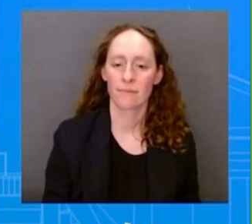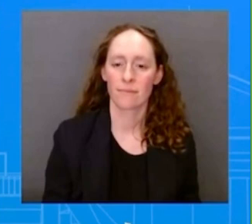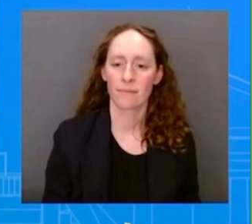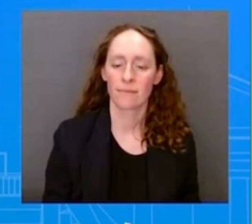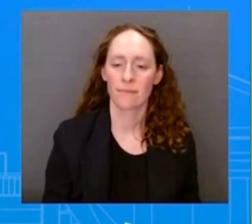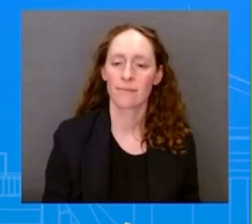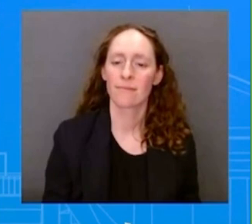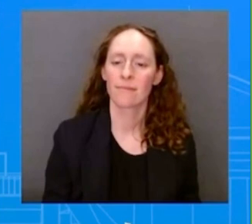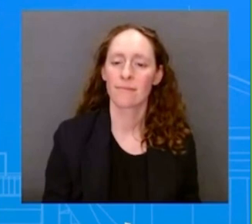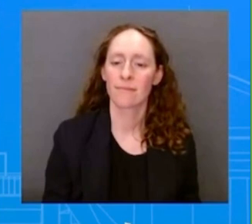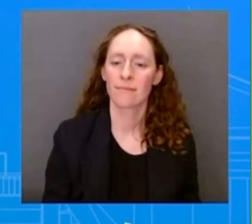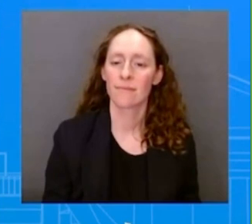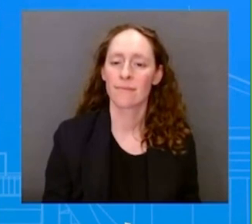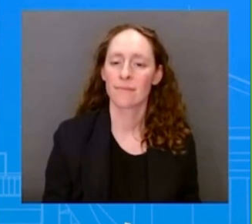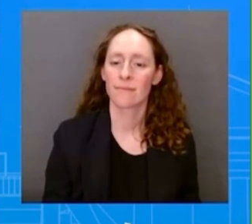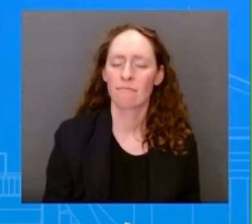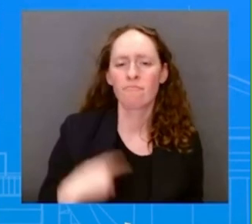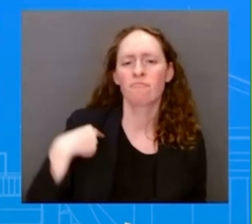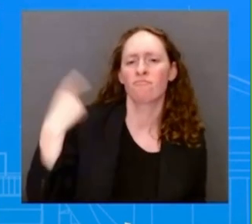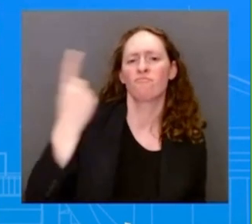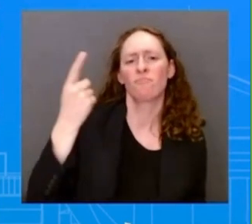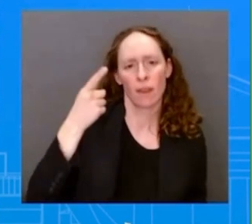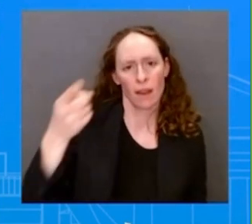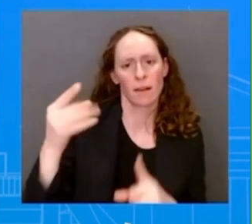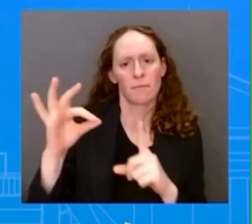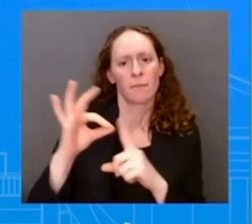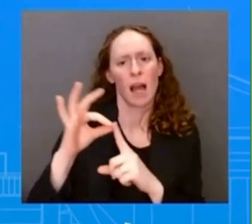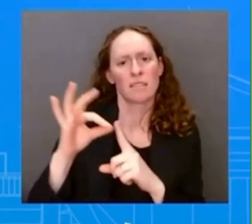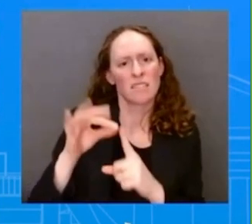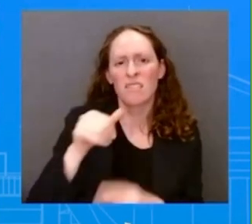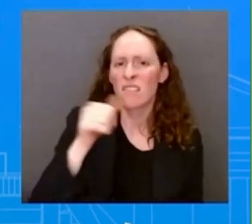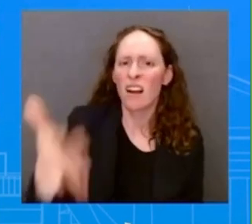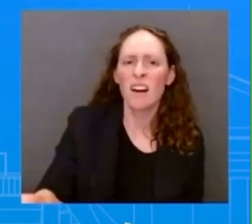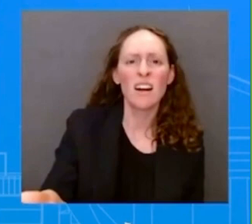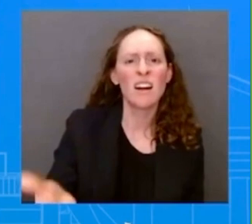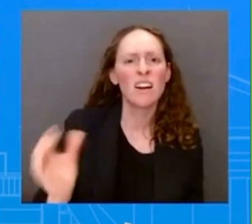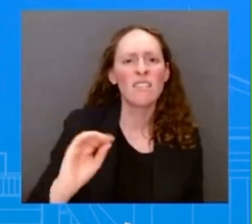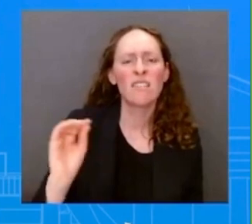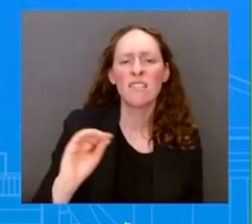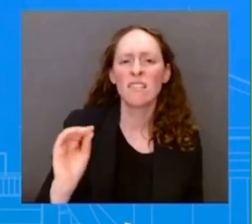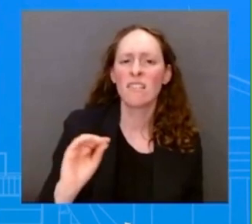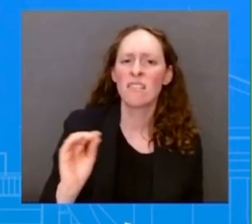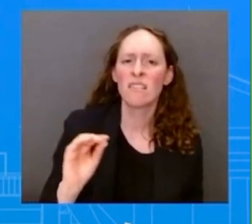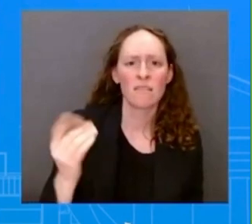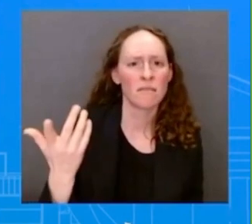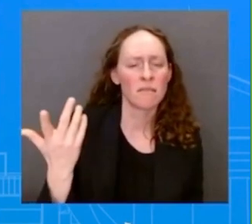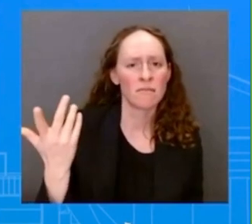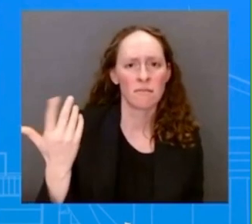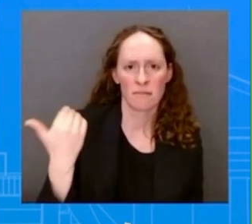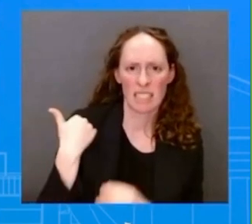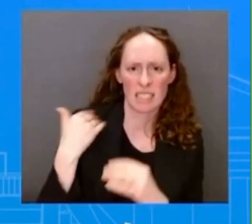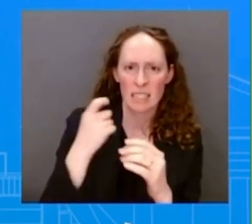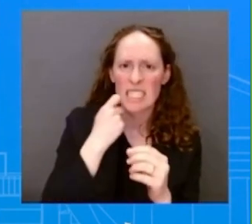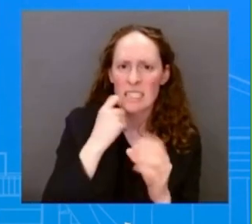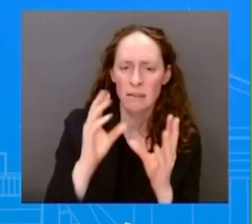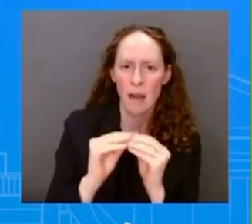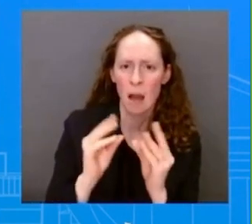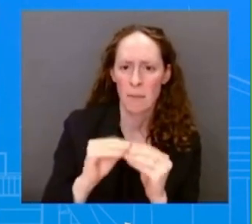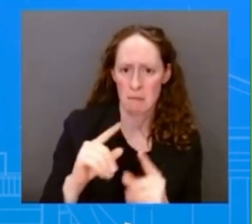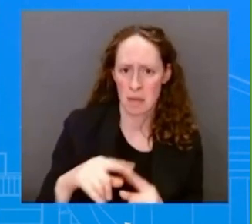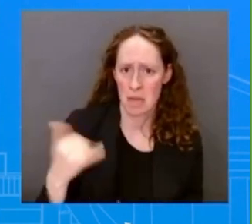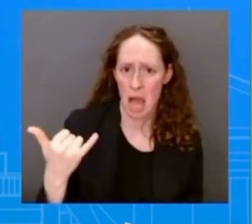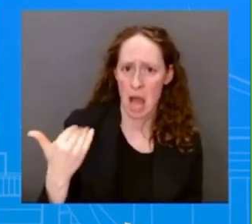the summit of democracy. And besides that, there's a lot of turmoil in Pakistan, whether it's economic, political,